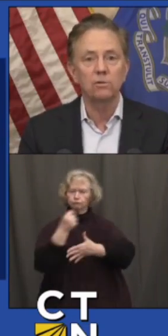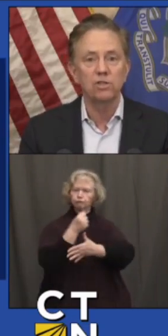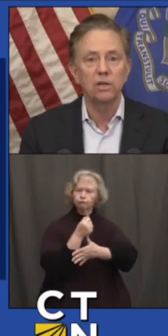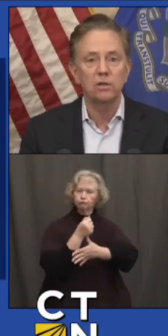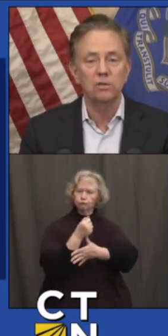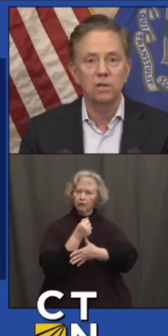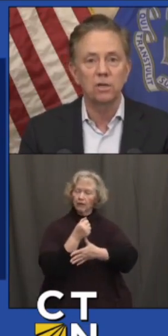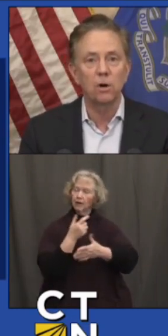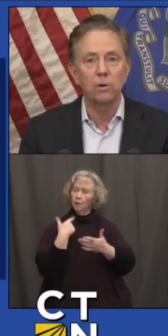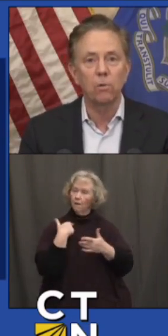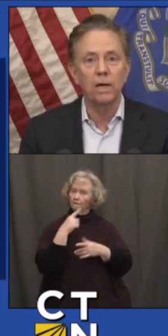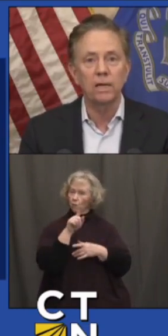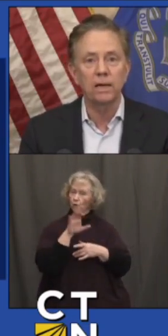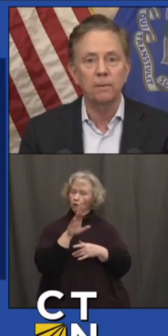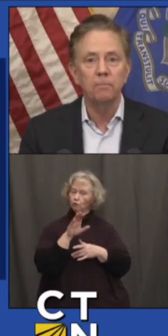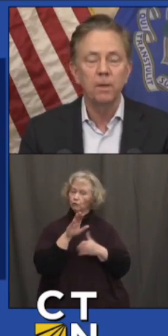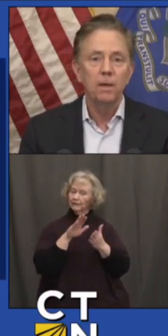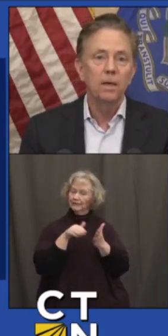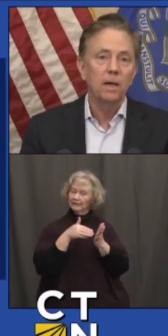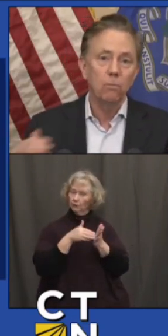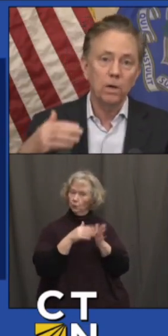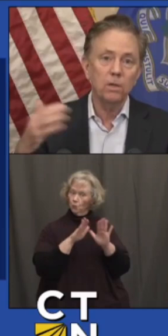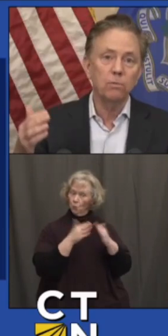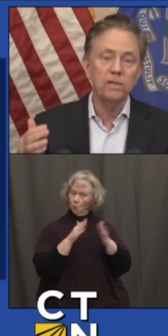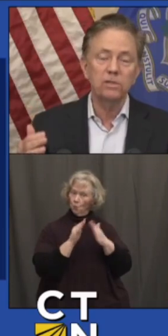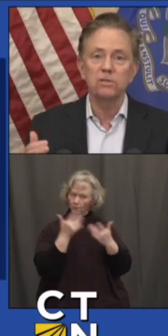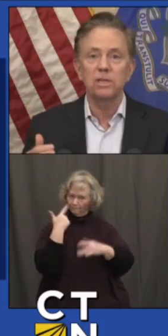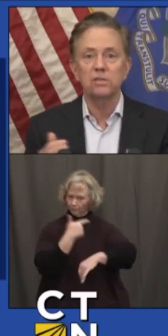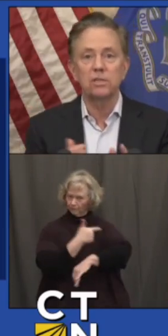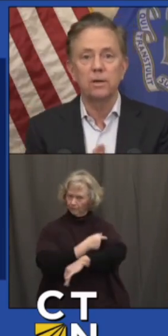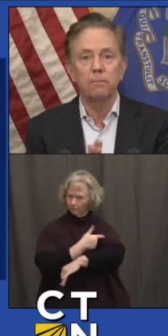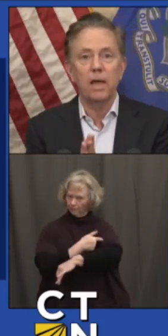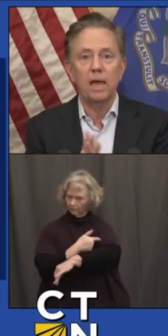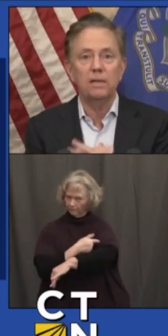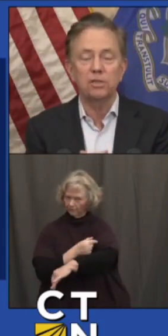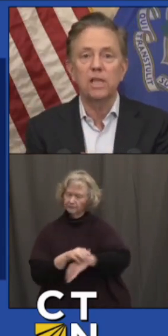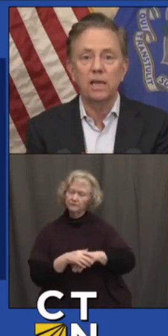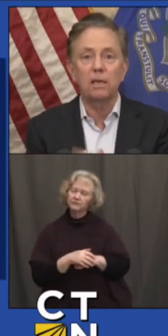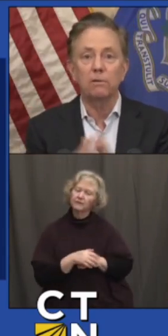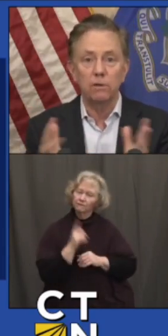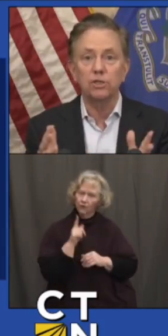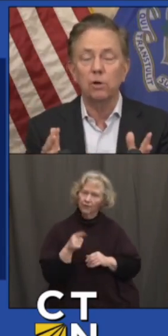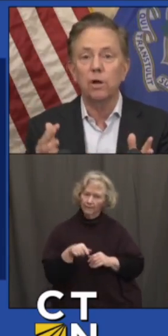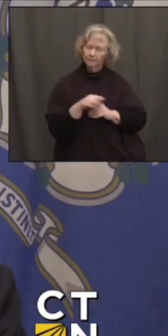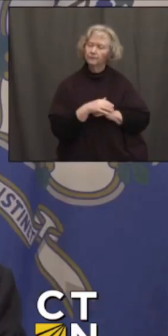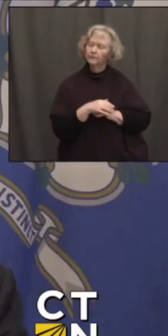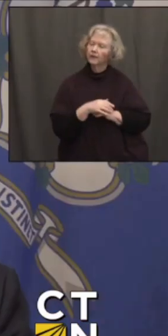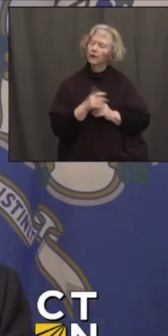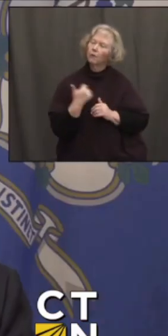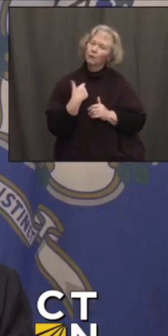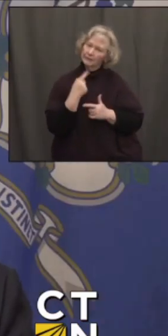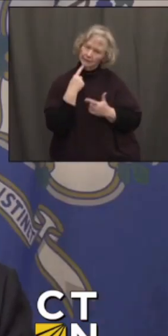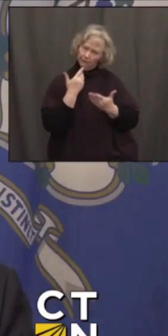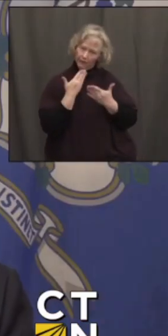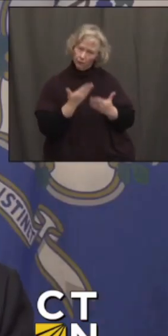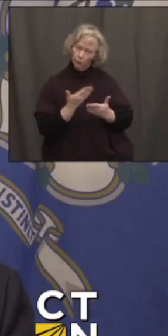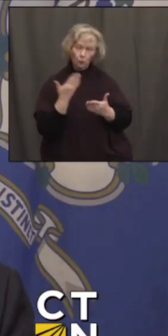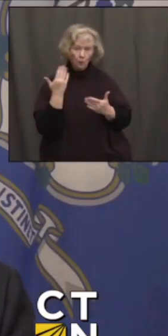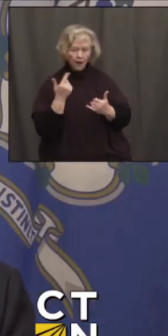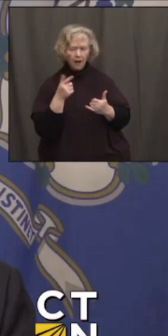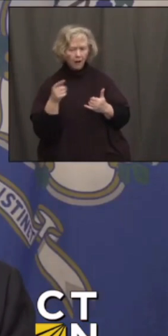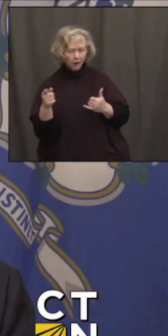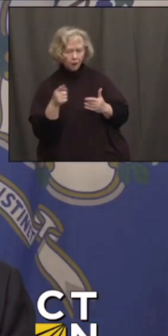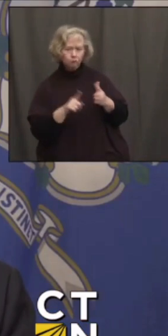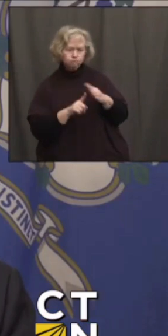100 of those centers going right now. And one of the reasons is, A, just thank you. You showed up. You got our schools open.